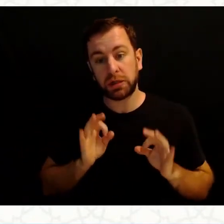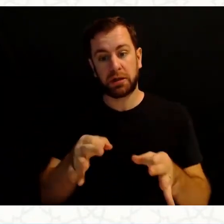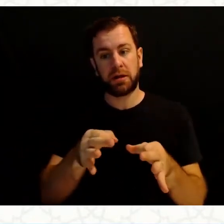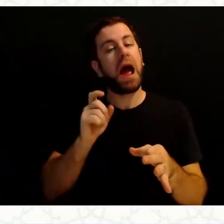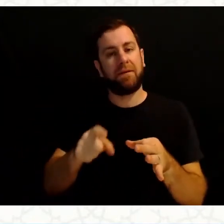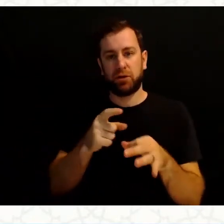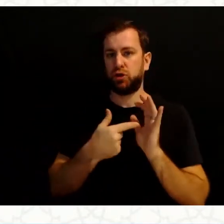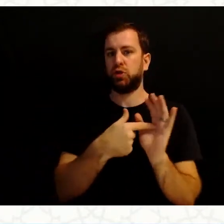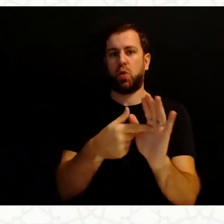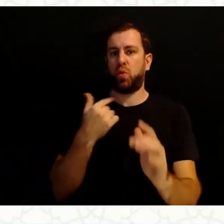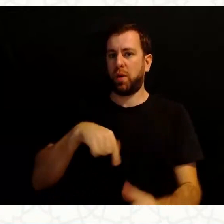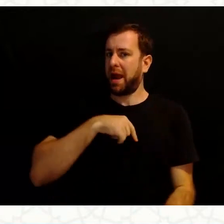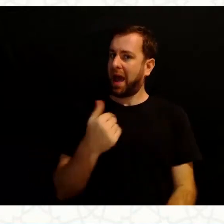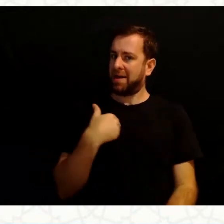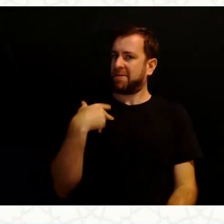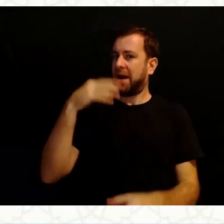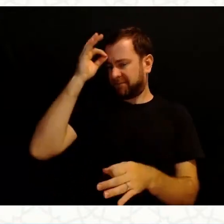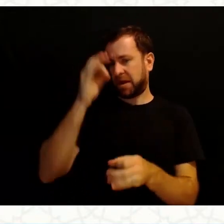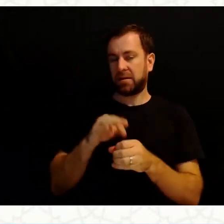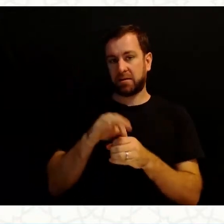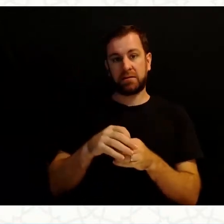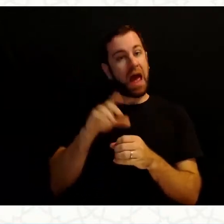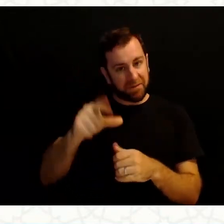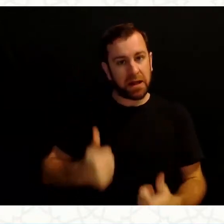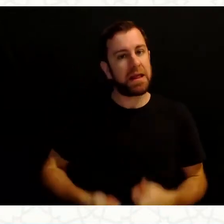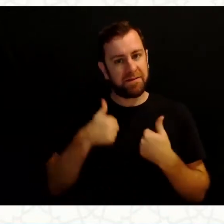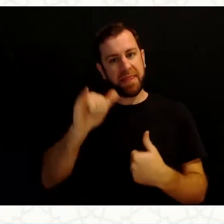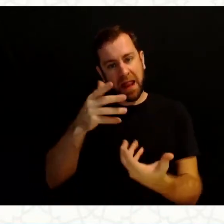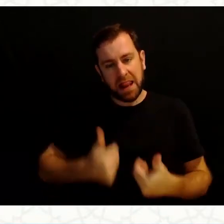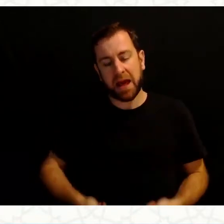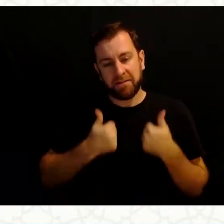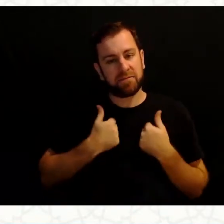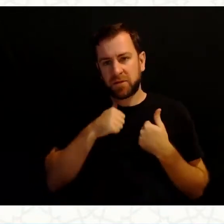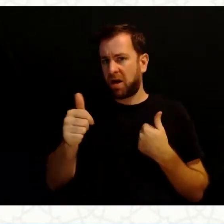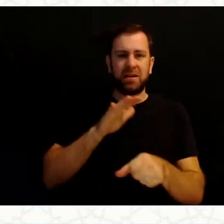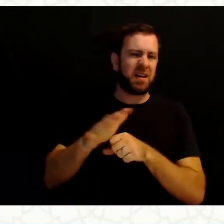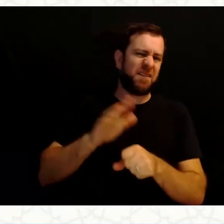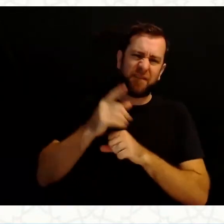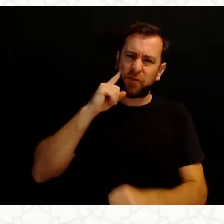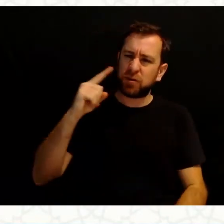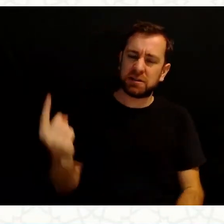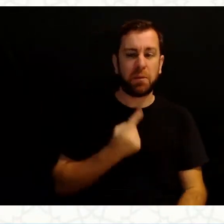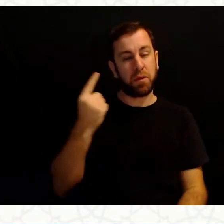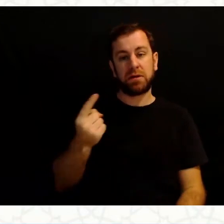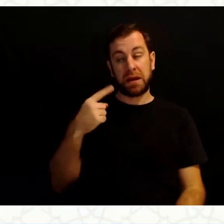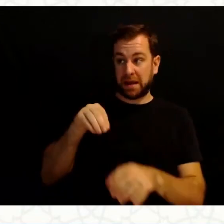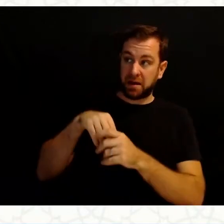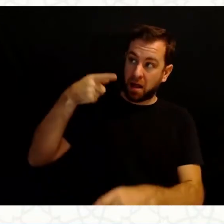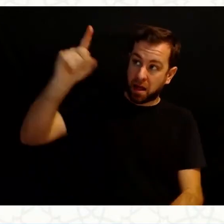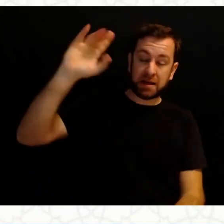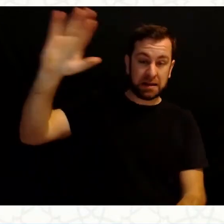got to live that life. It's not enough for someone in the sight of Allah to just believe.